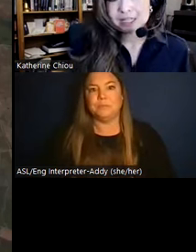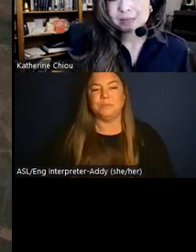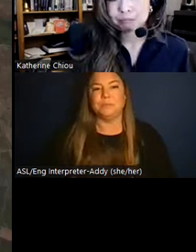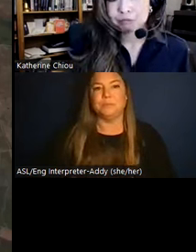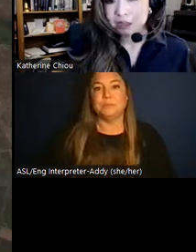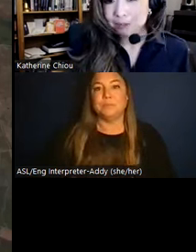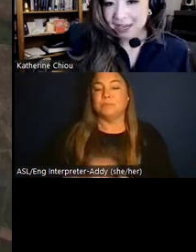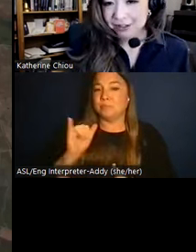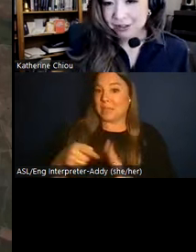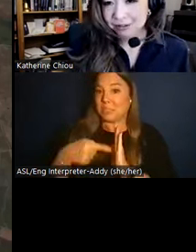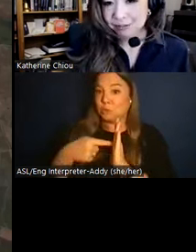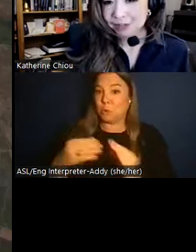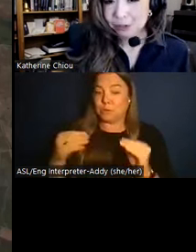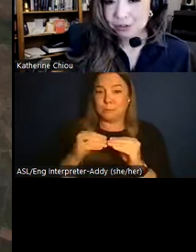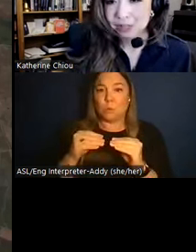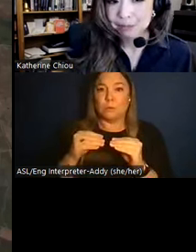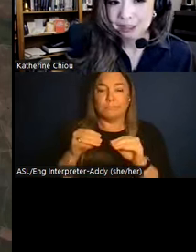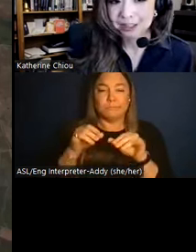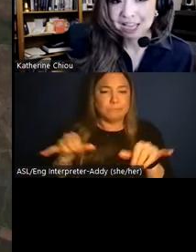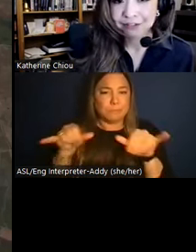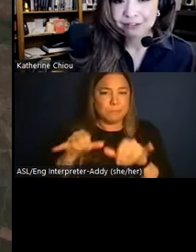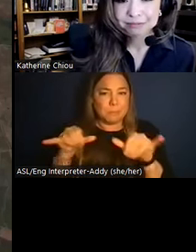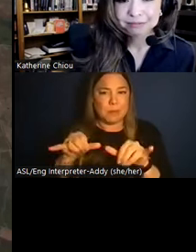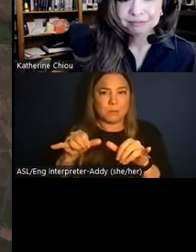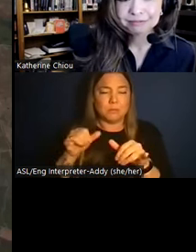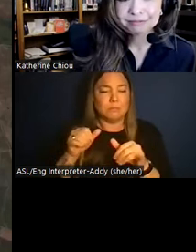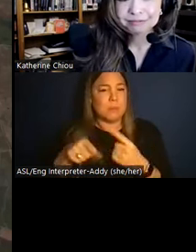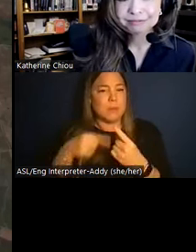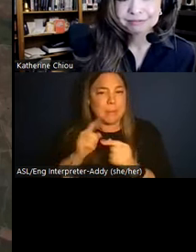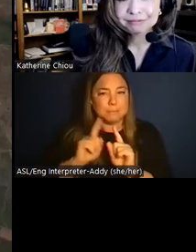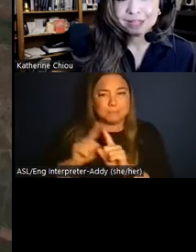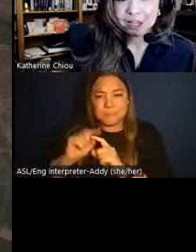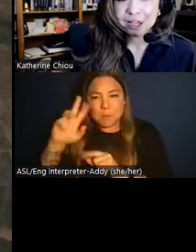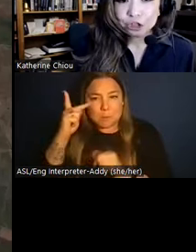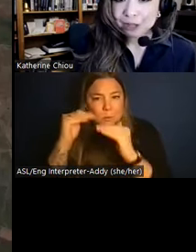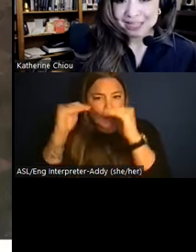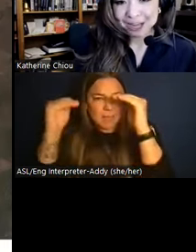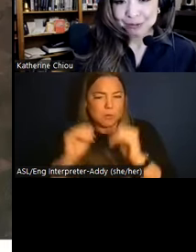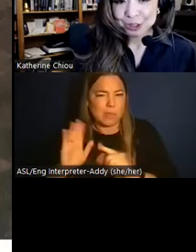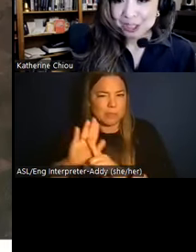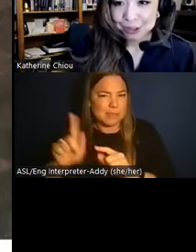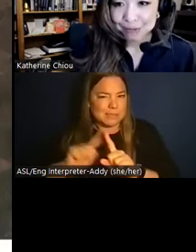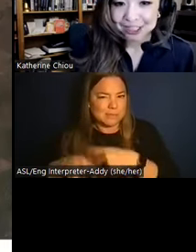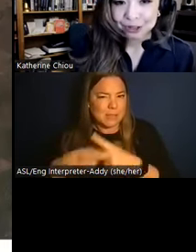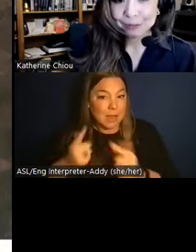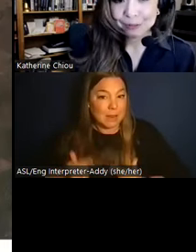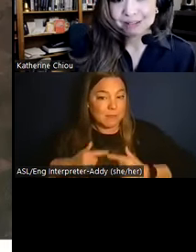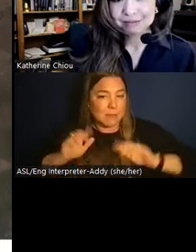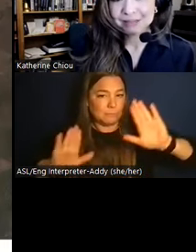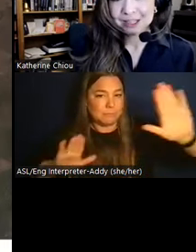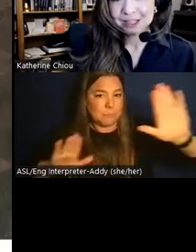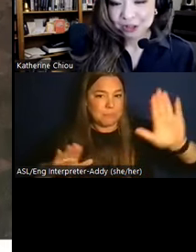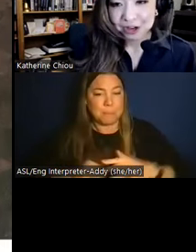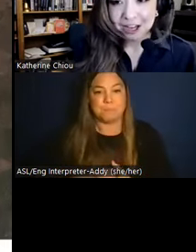reflecting broader patterns of social and political life. Journey with me now to nearby Sarah Japan,